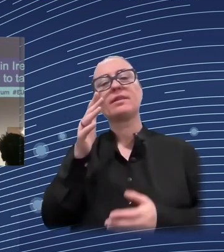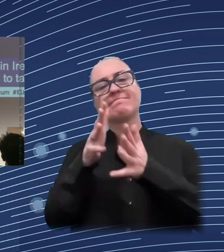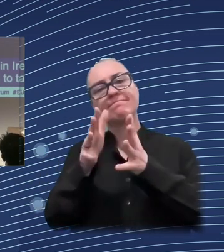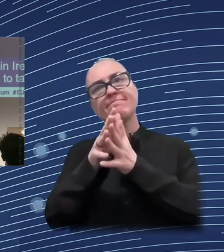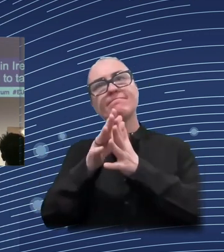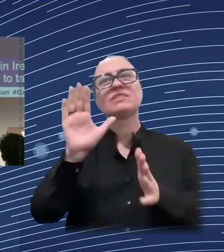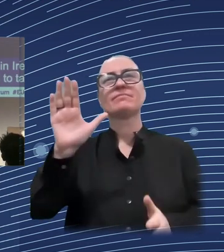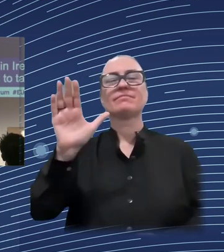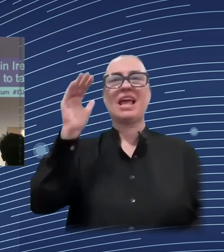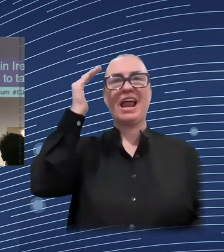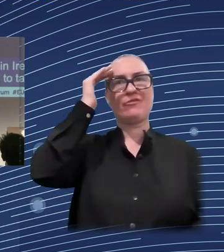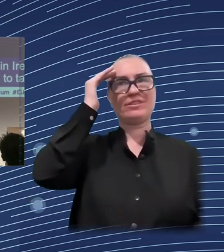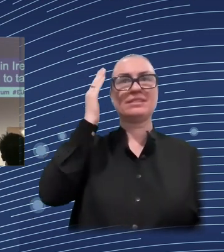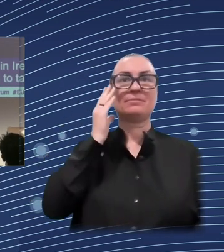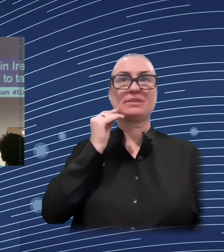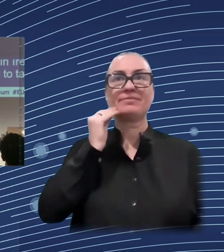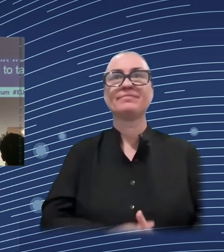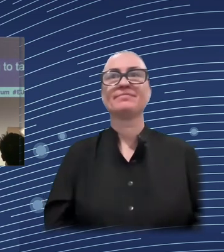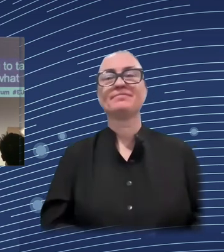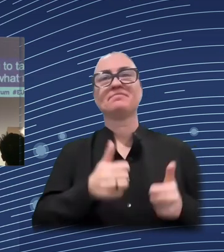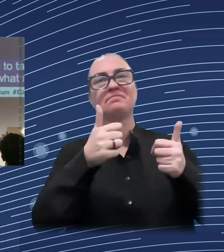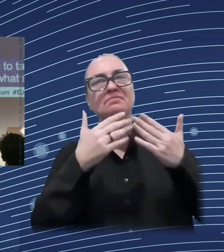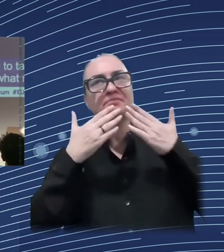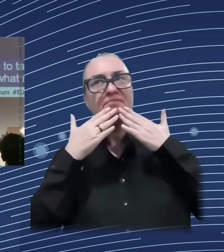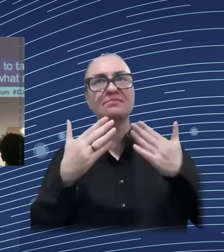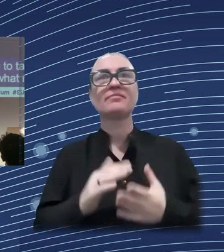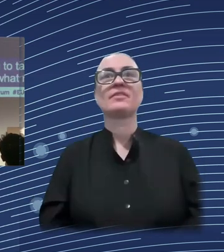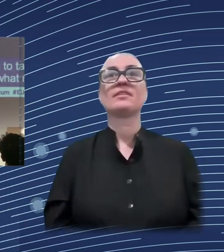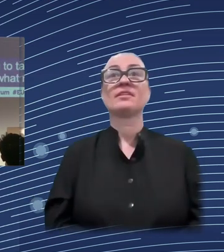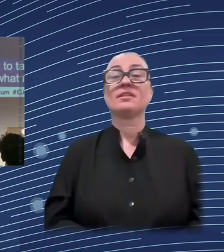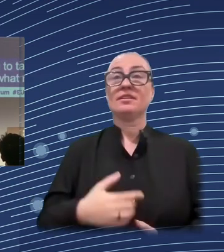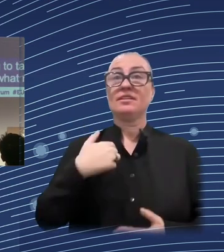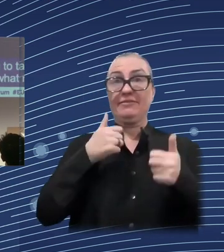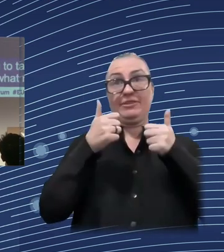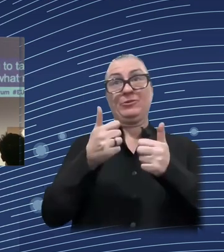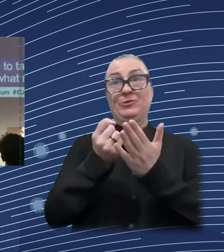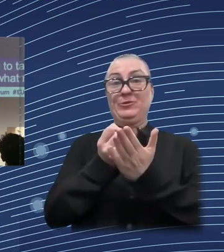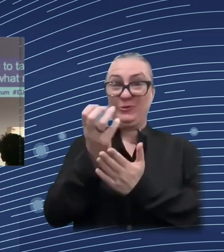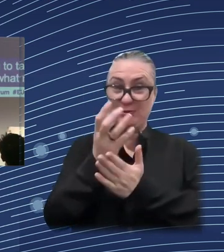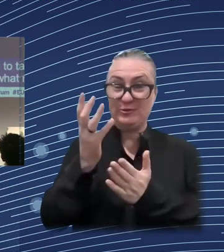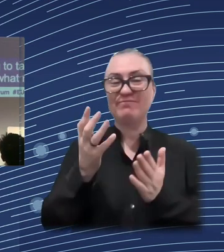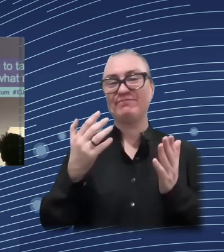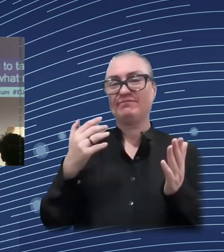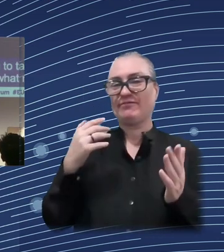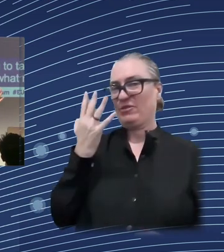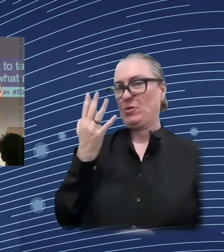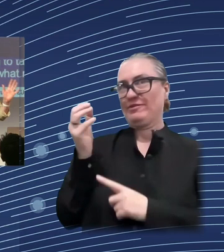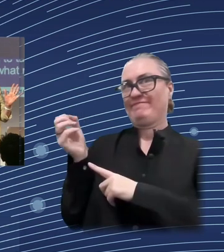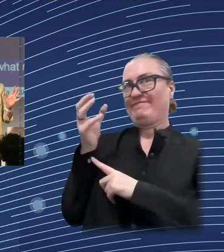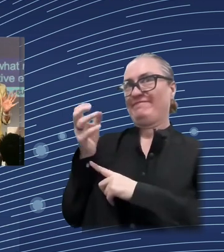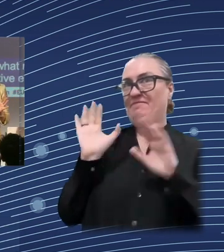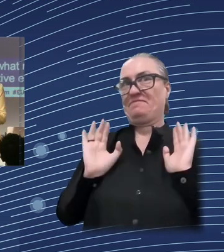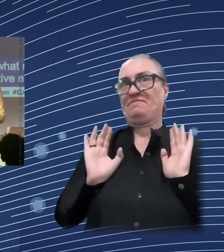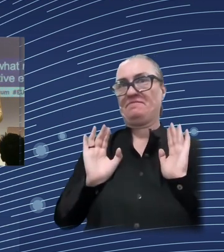And what role DIA might have to play in the future in mitigating any potential negative effects. OK, so having